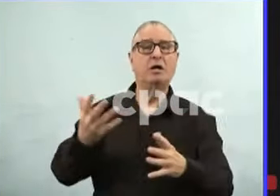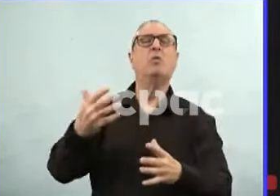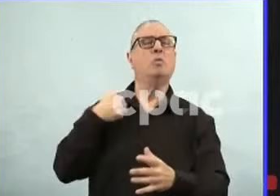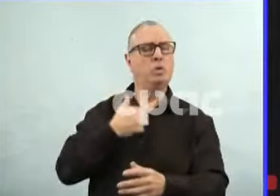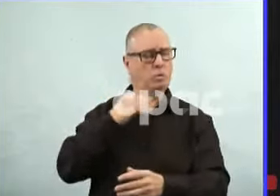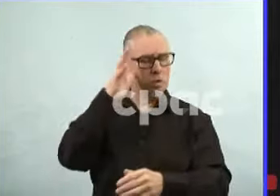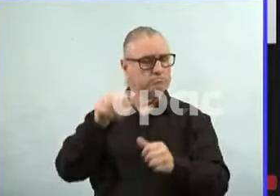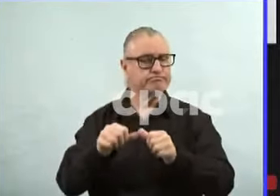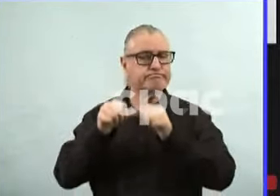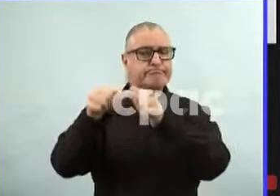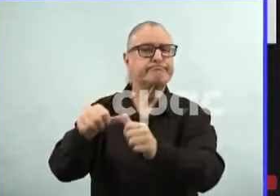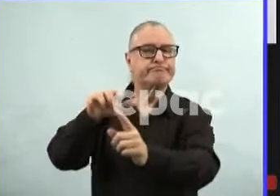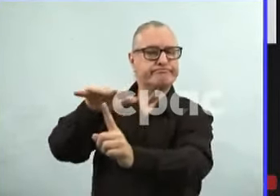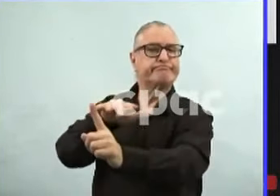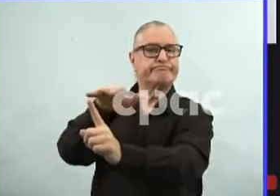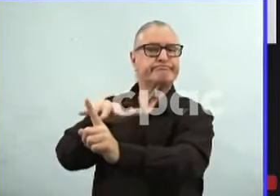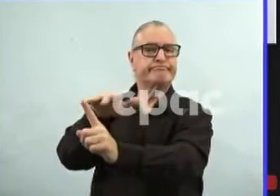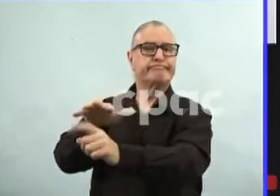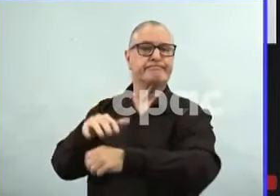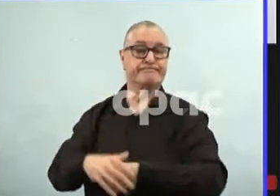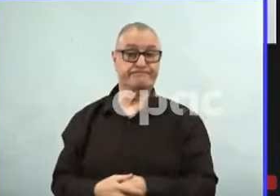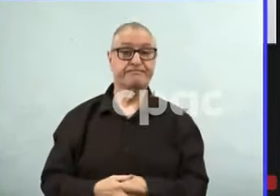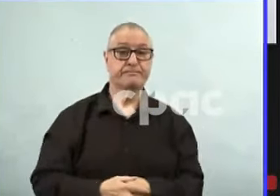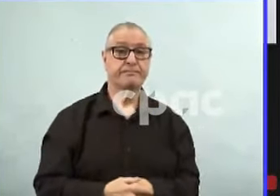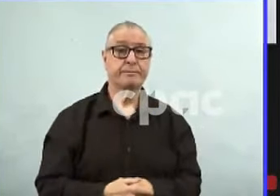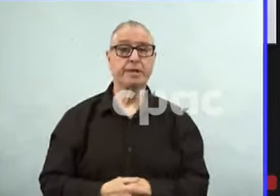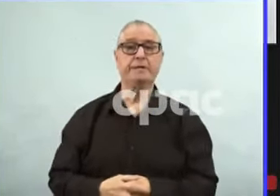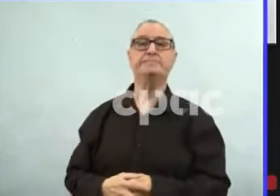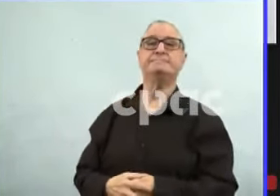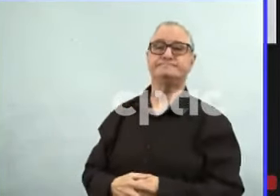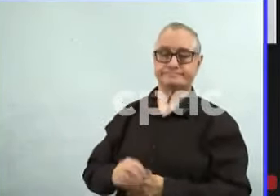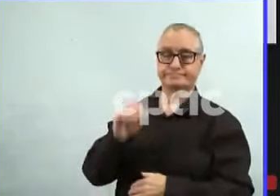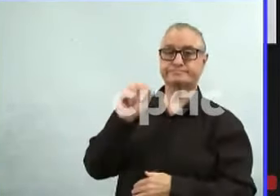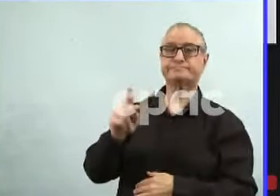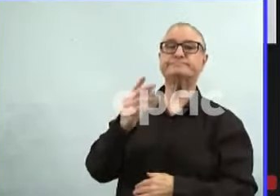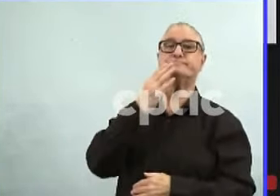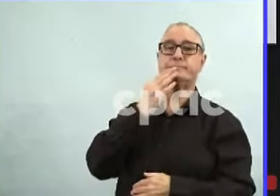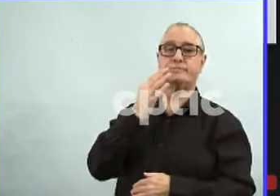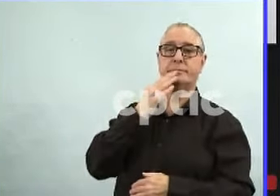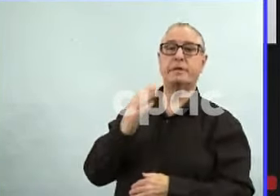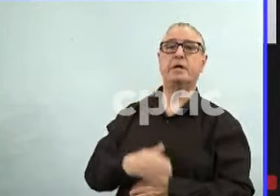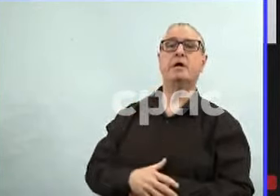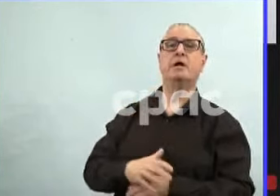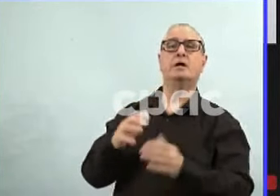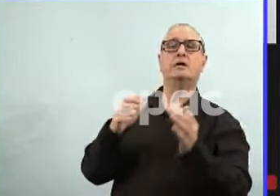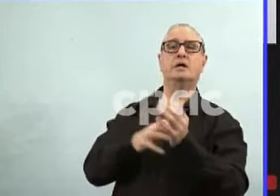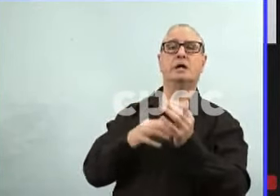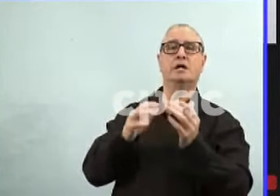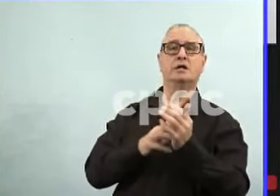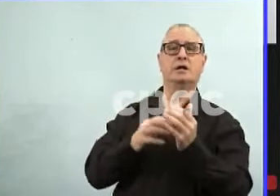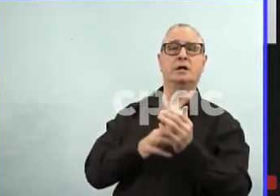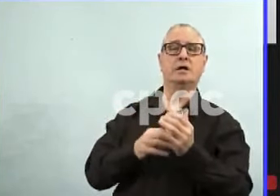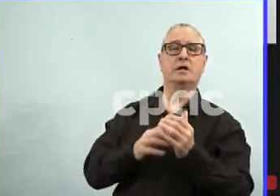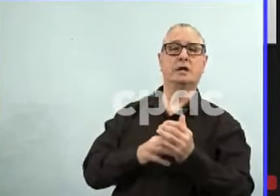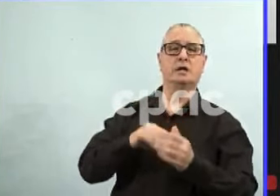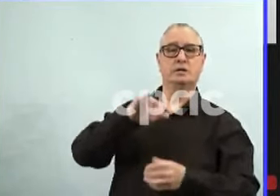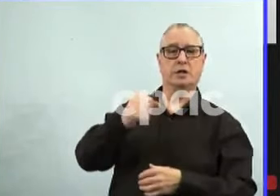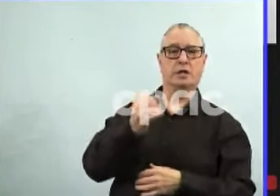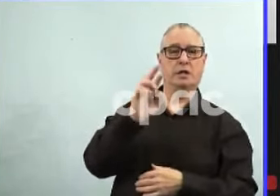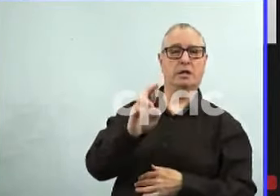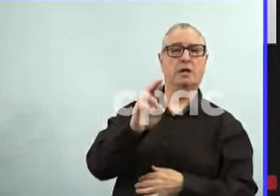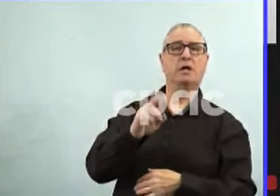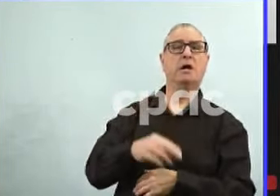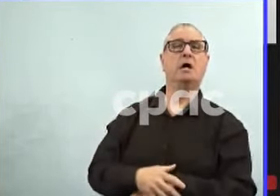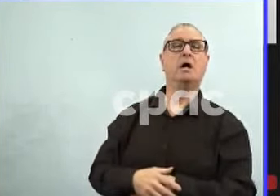Great. Thanks for that. And Dr. Reimer, the first dose numbers over the last couple of weeks, I guess, are a little